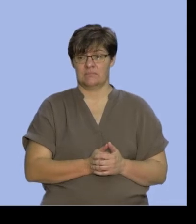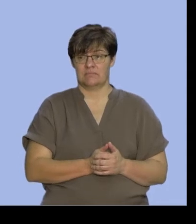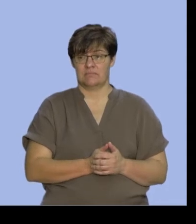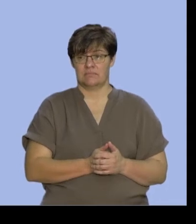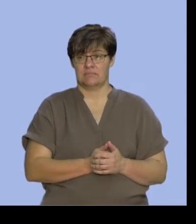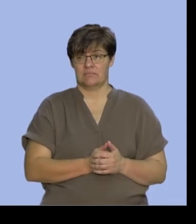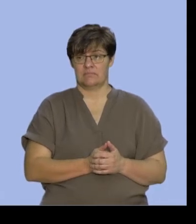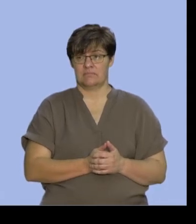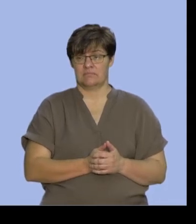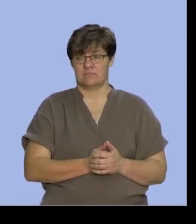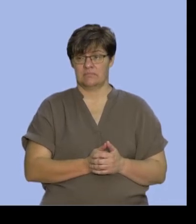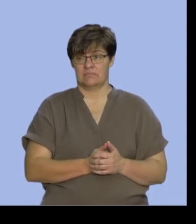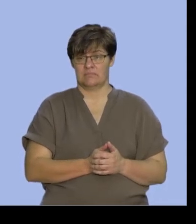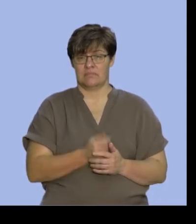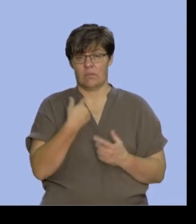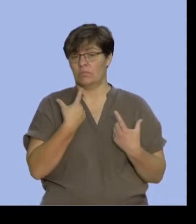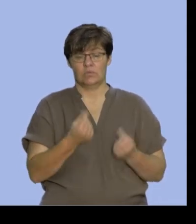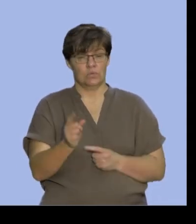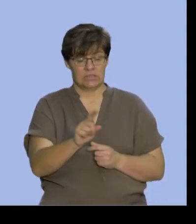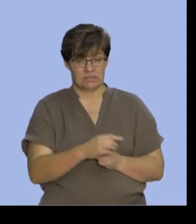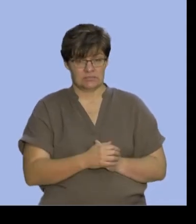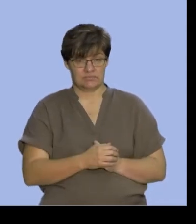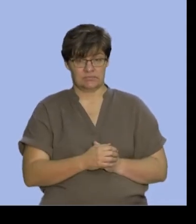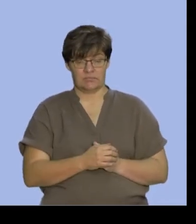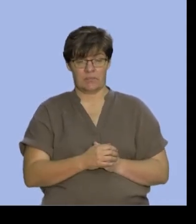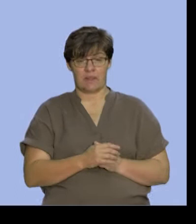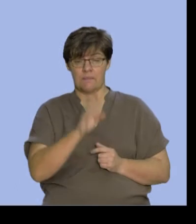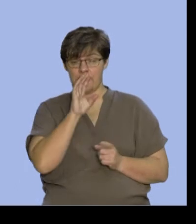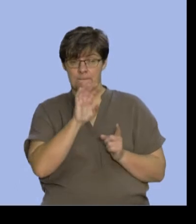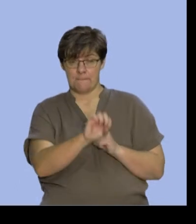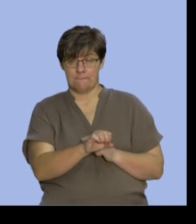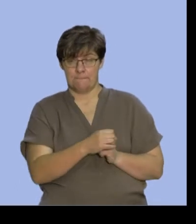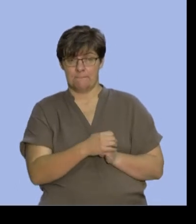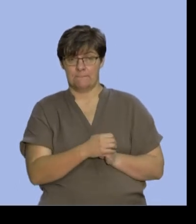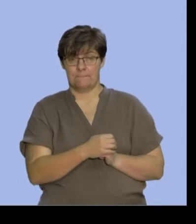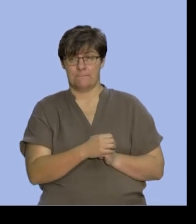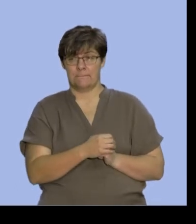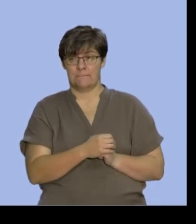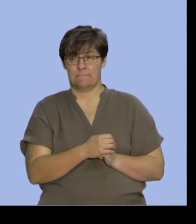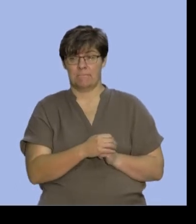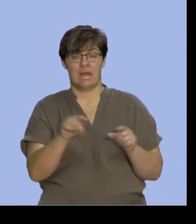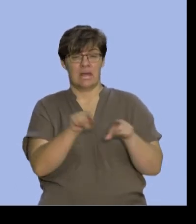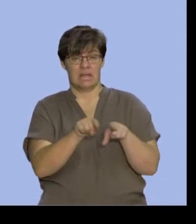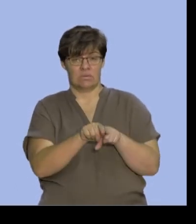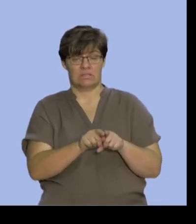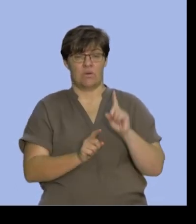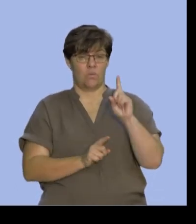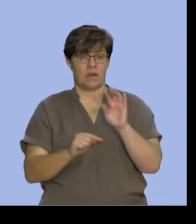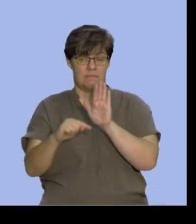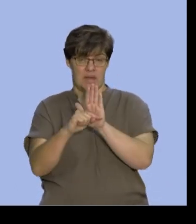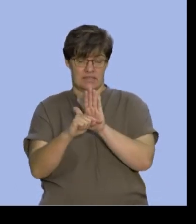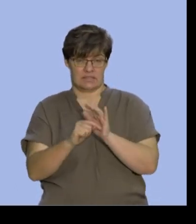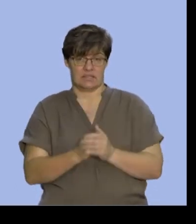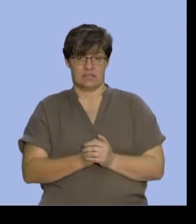And what I'm going to do is I'm going to say, I recognize that that is equal to 1 minus a